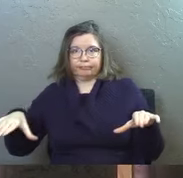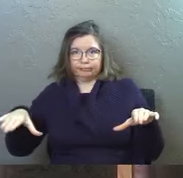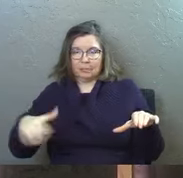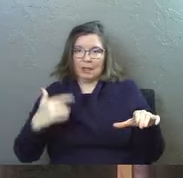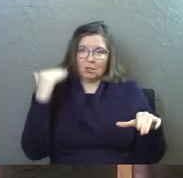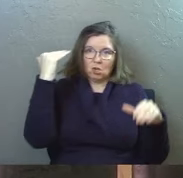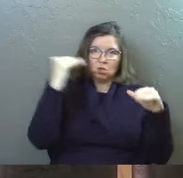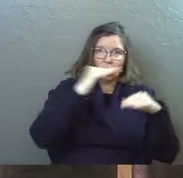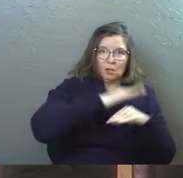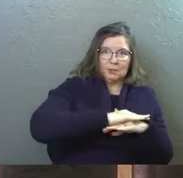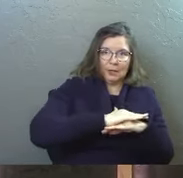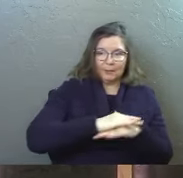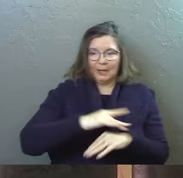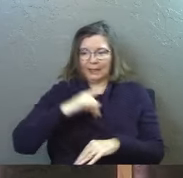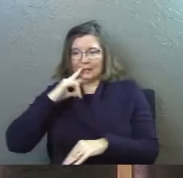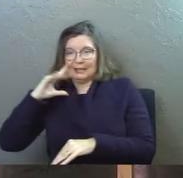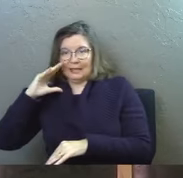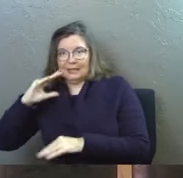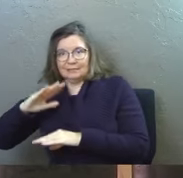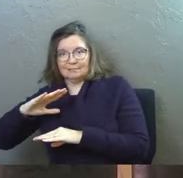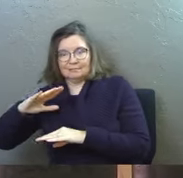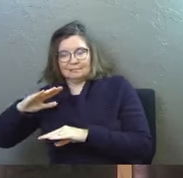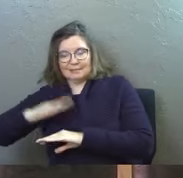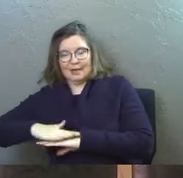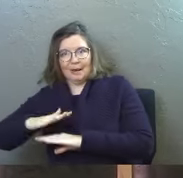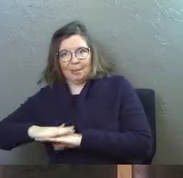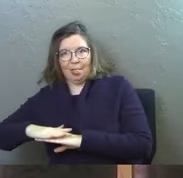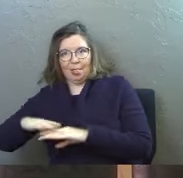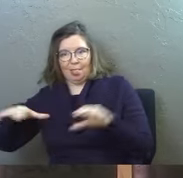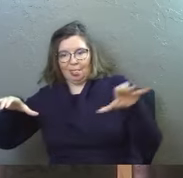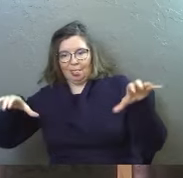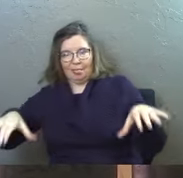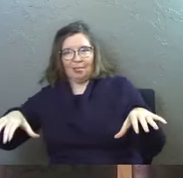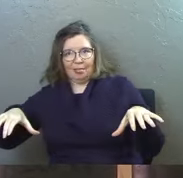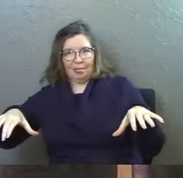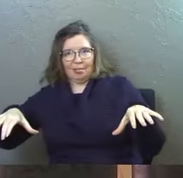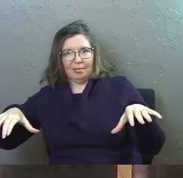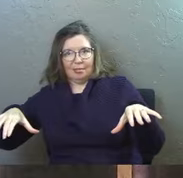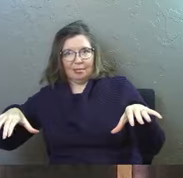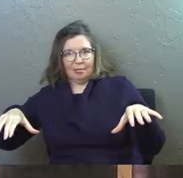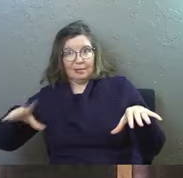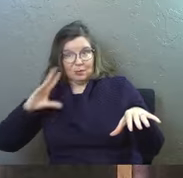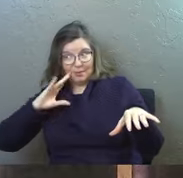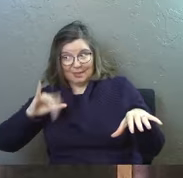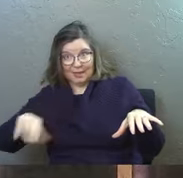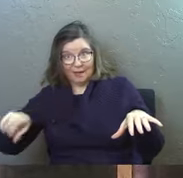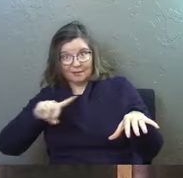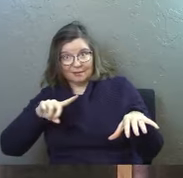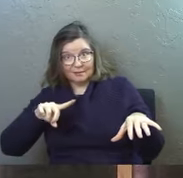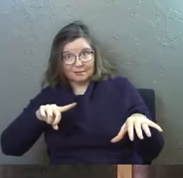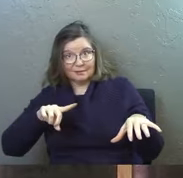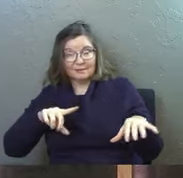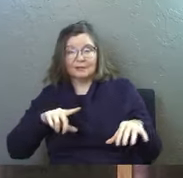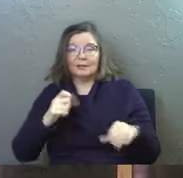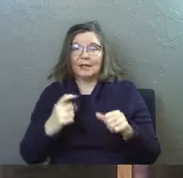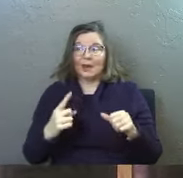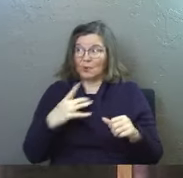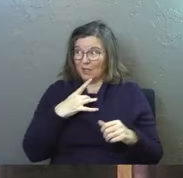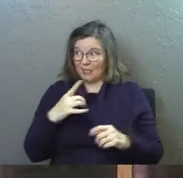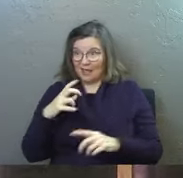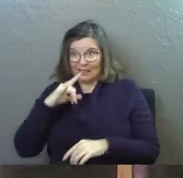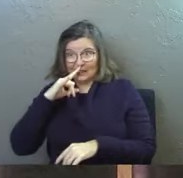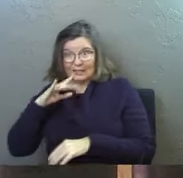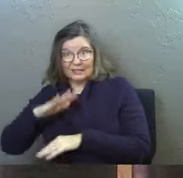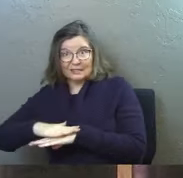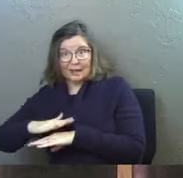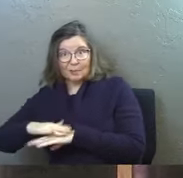to anybody else here experience that so there's the adult table and then there's the kid table anybody like